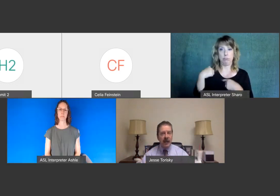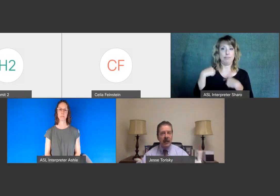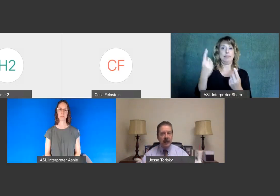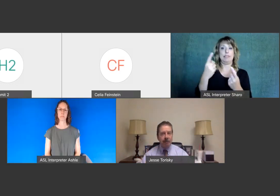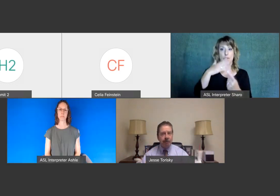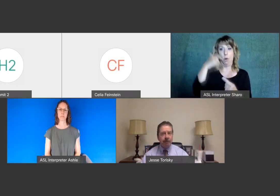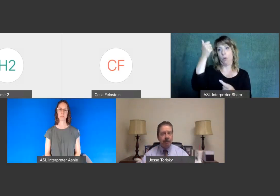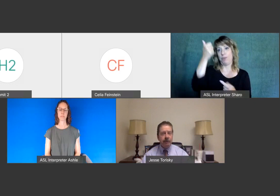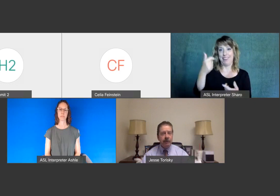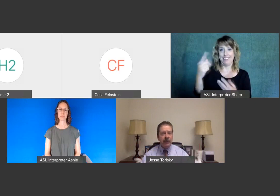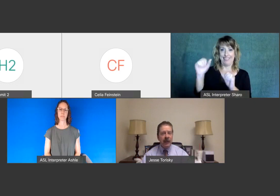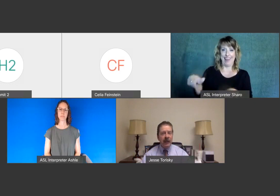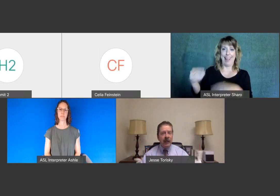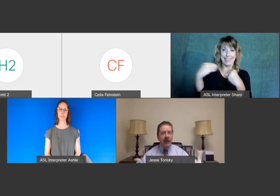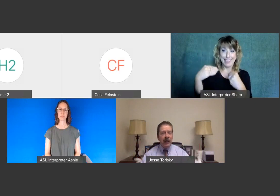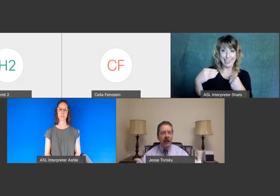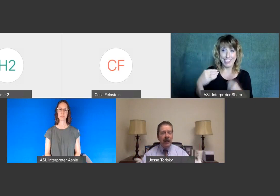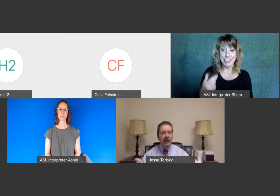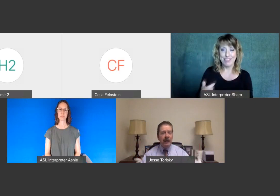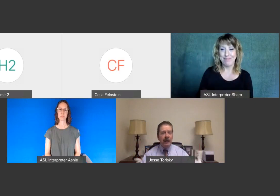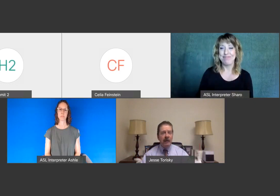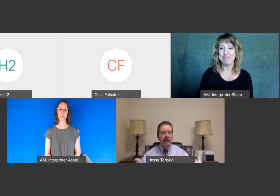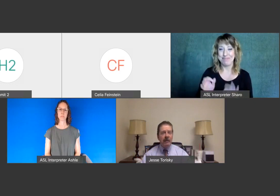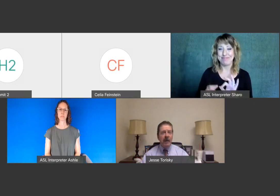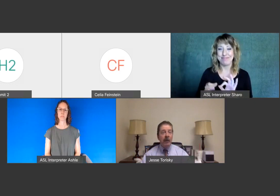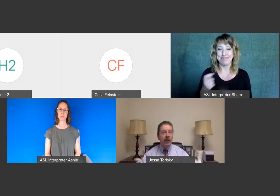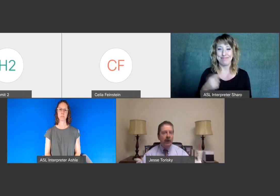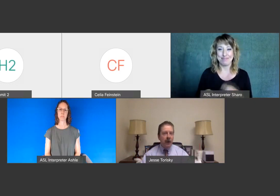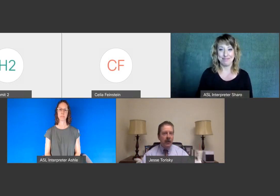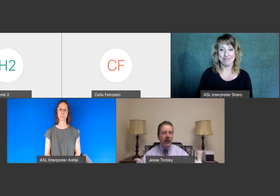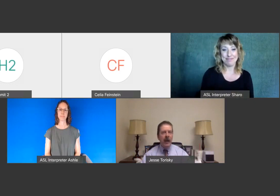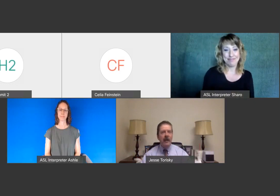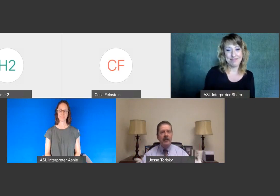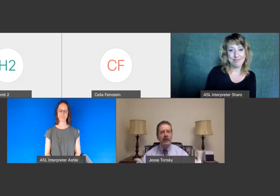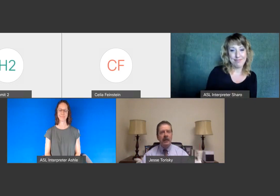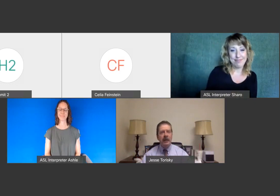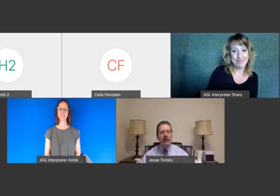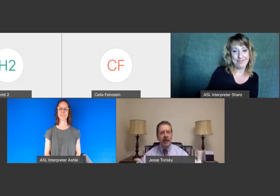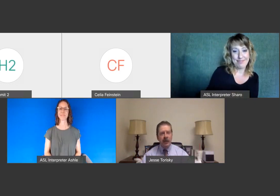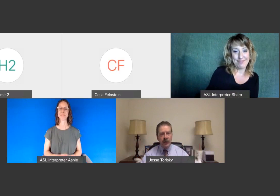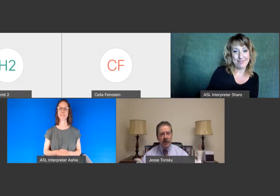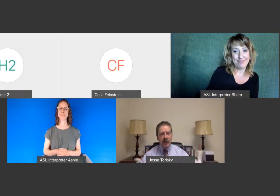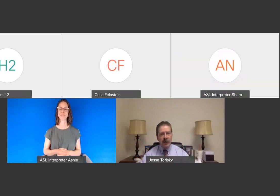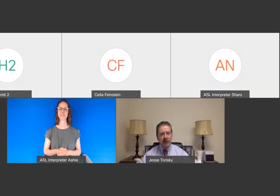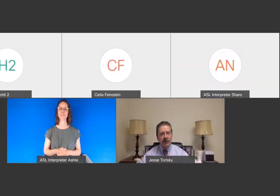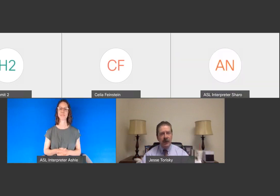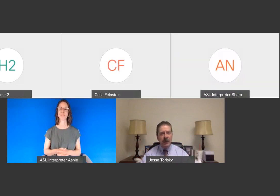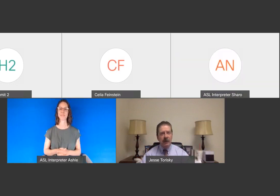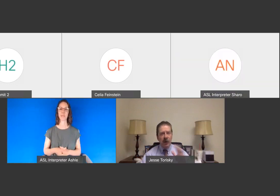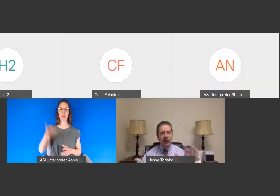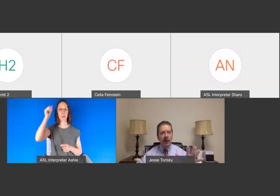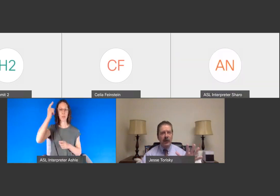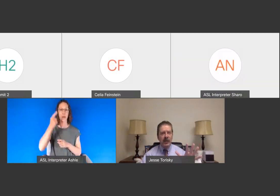understand anything and my brother also has intellectual disability.